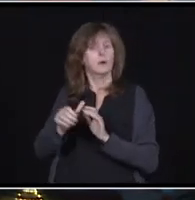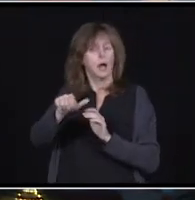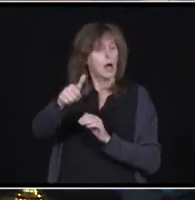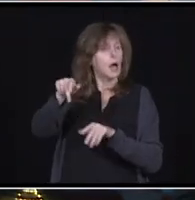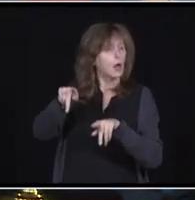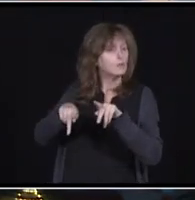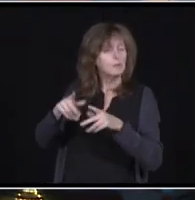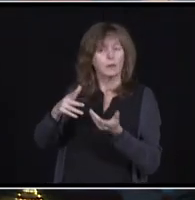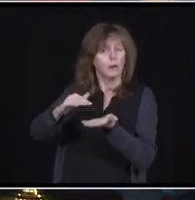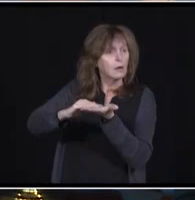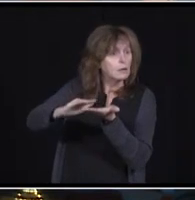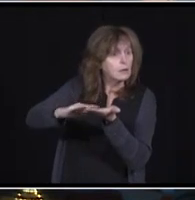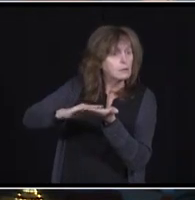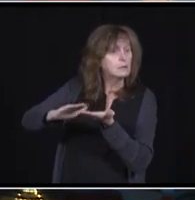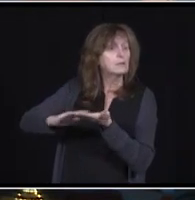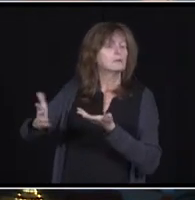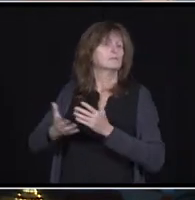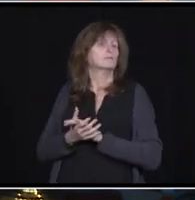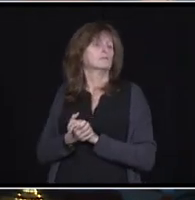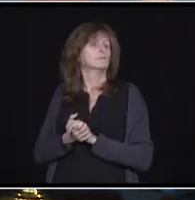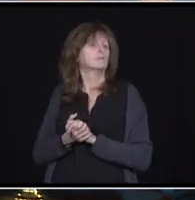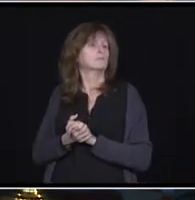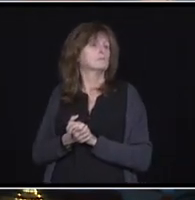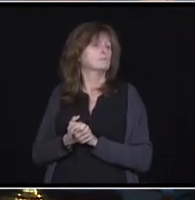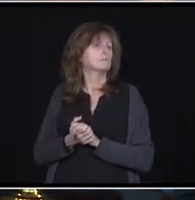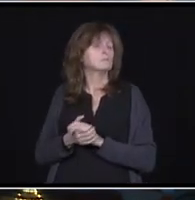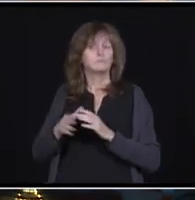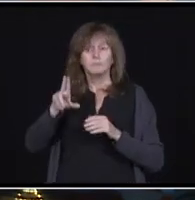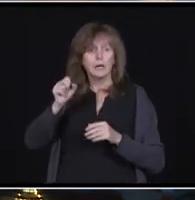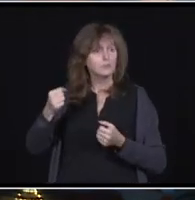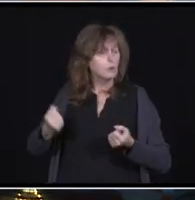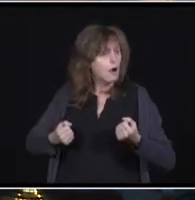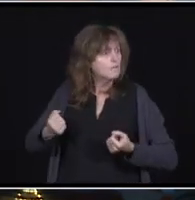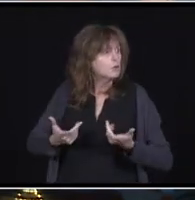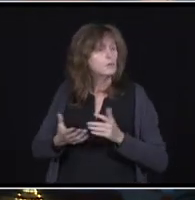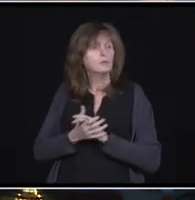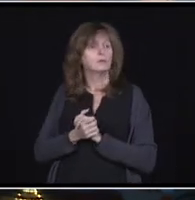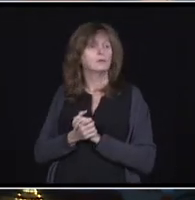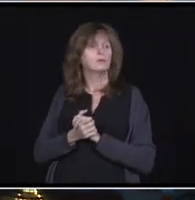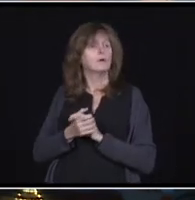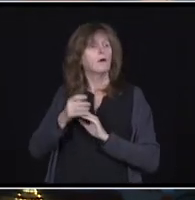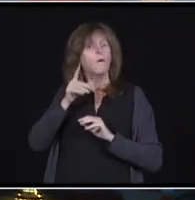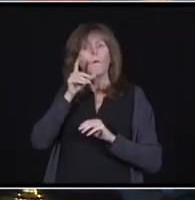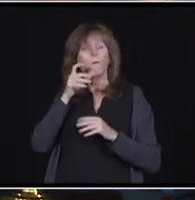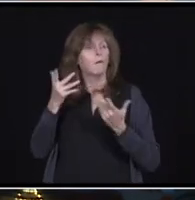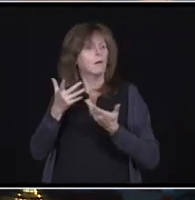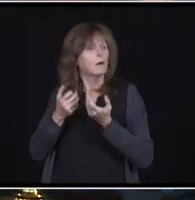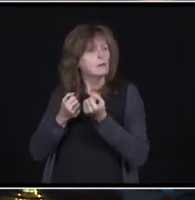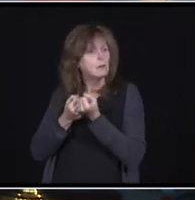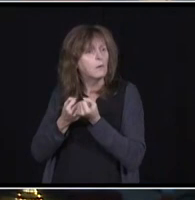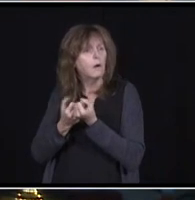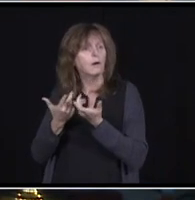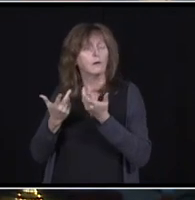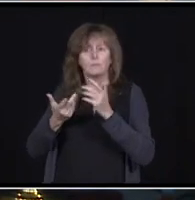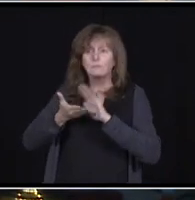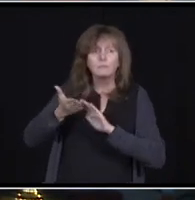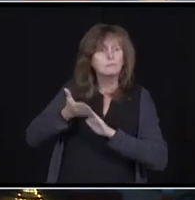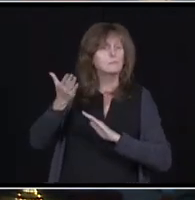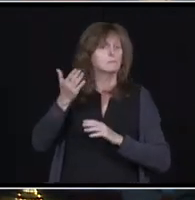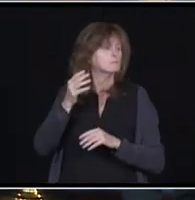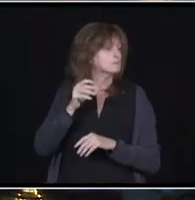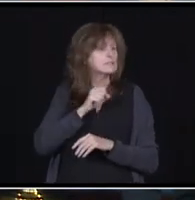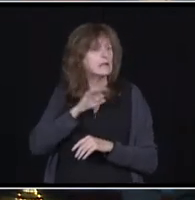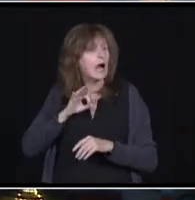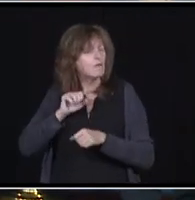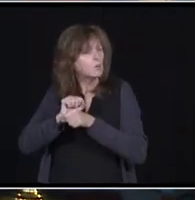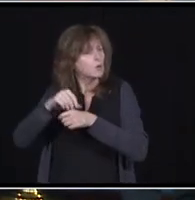custodian, bus driver, could be one of the support workers working in administration. So that is